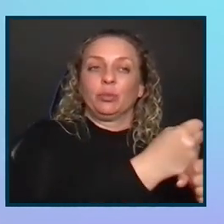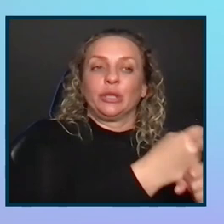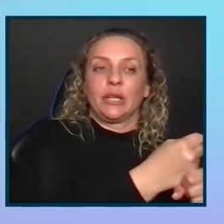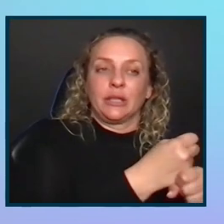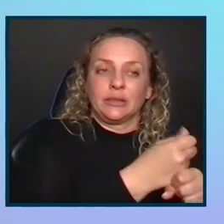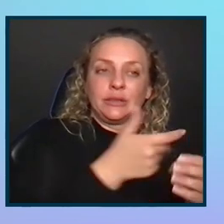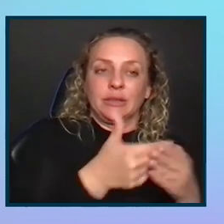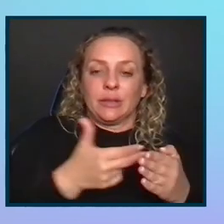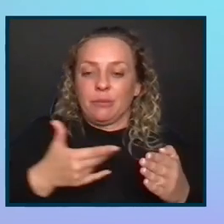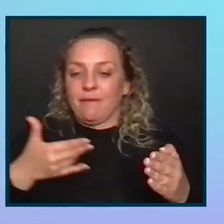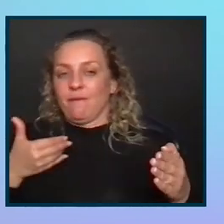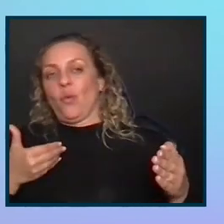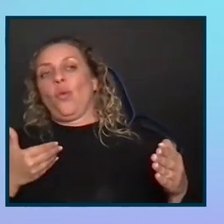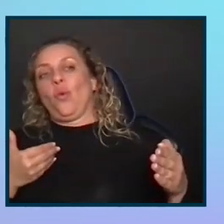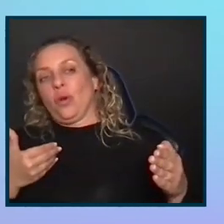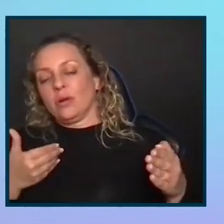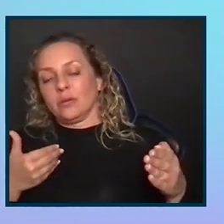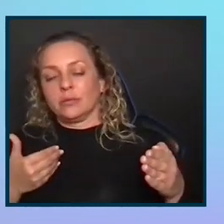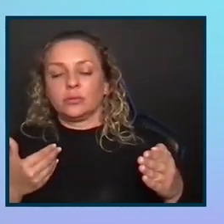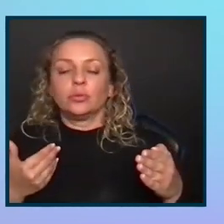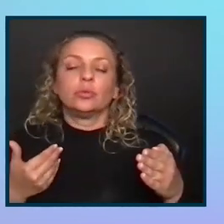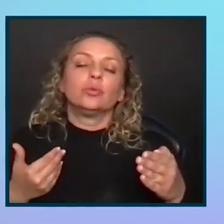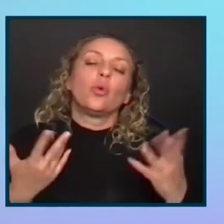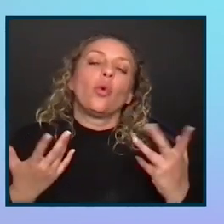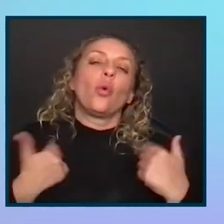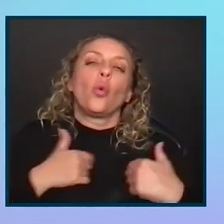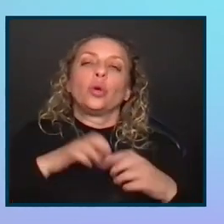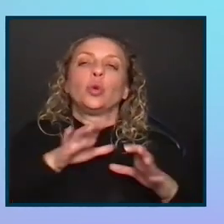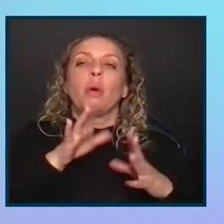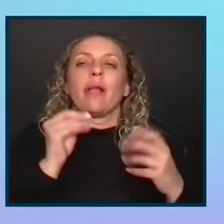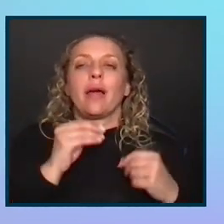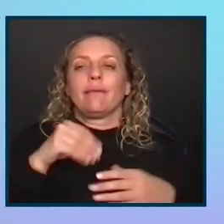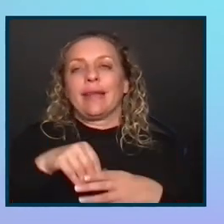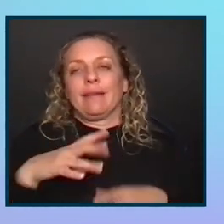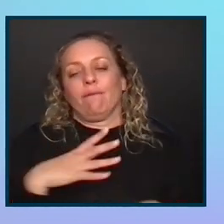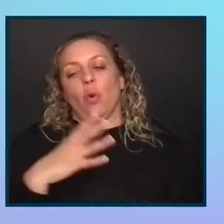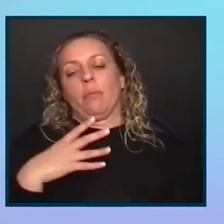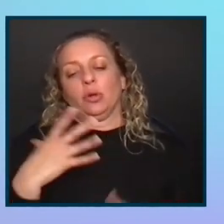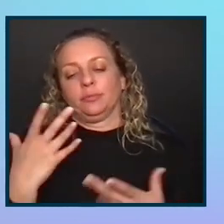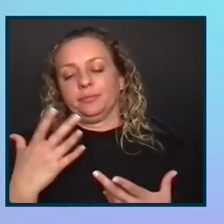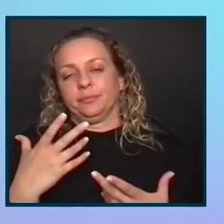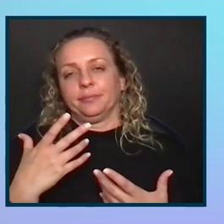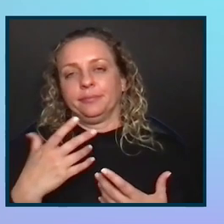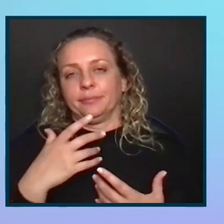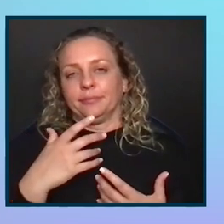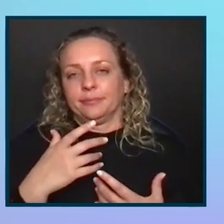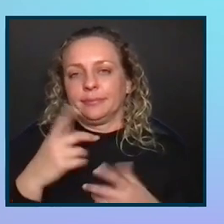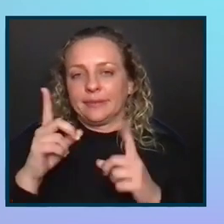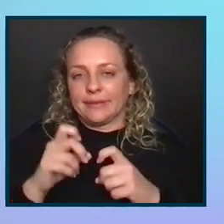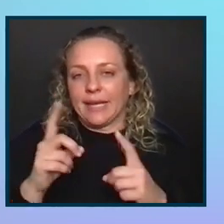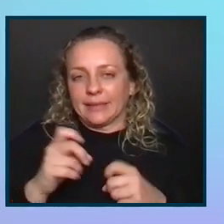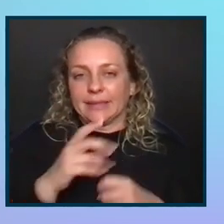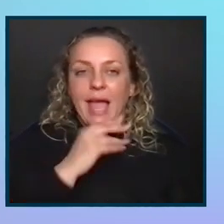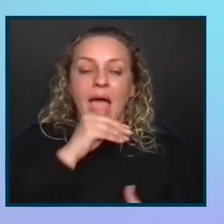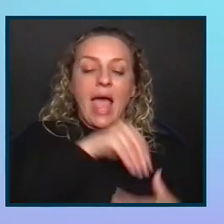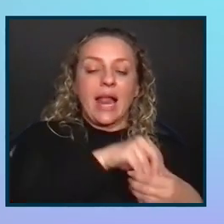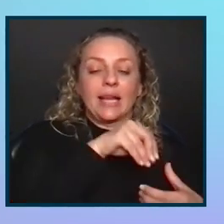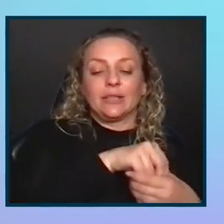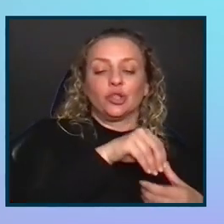earlier in the lifecycle. So we do a lot of informal testing, and we also have internal